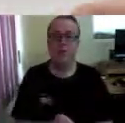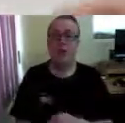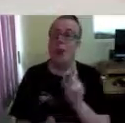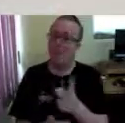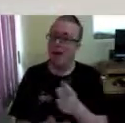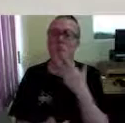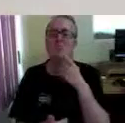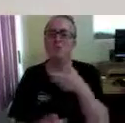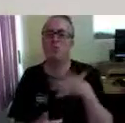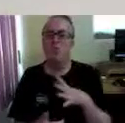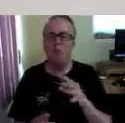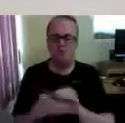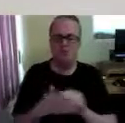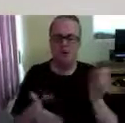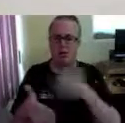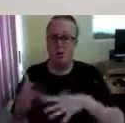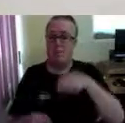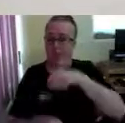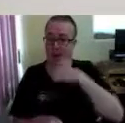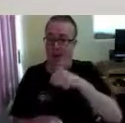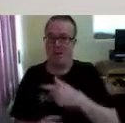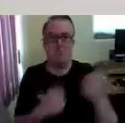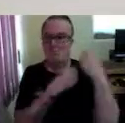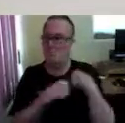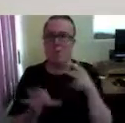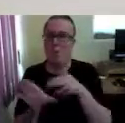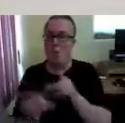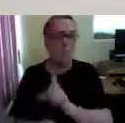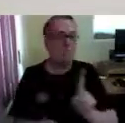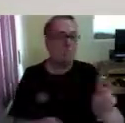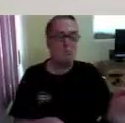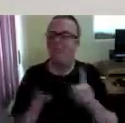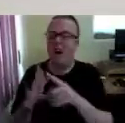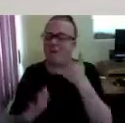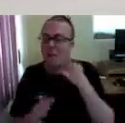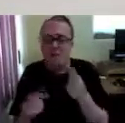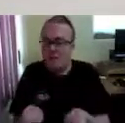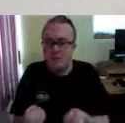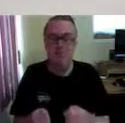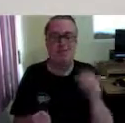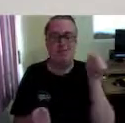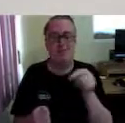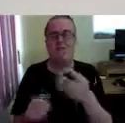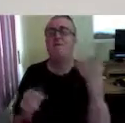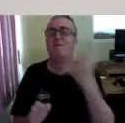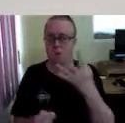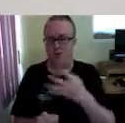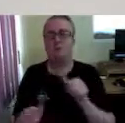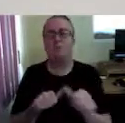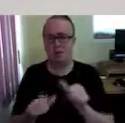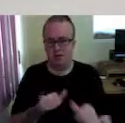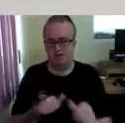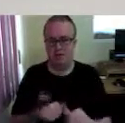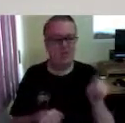However, if you're looking for some portability, the Focus 14 is probably the best one for an iPhone or an iPad. The Focus